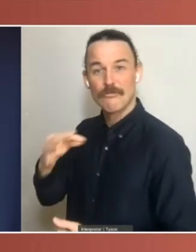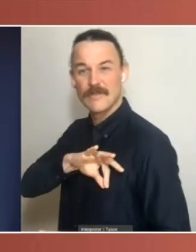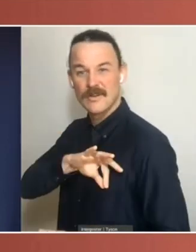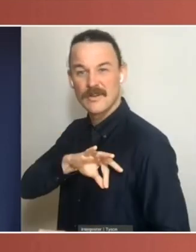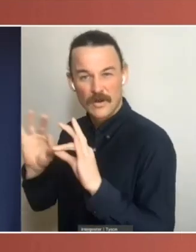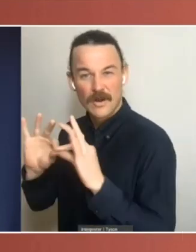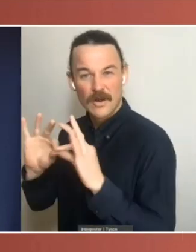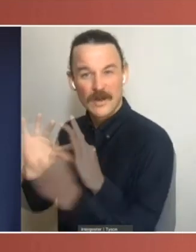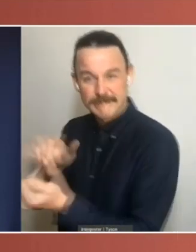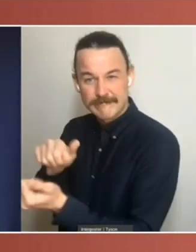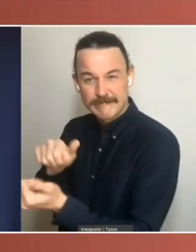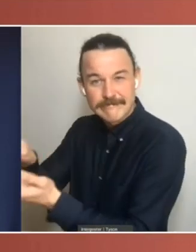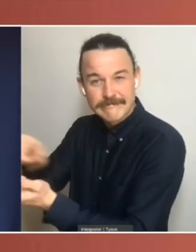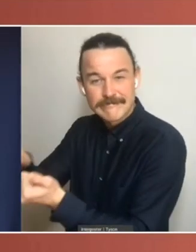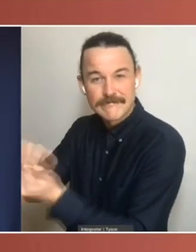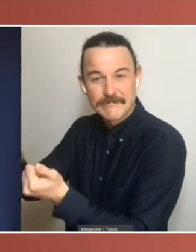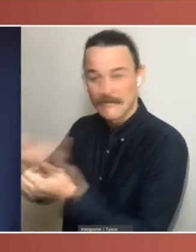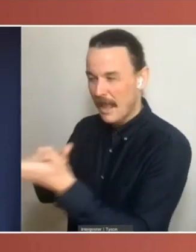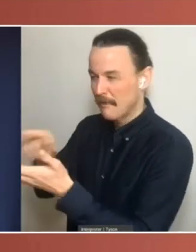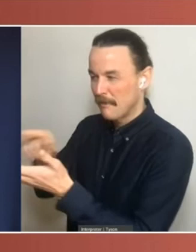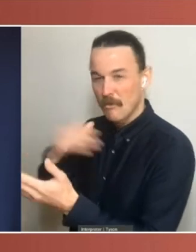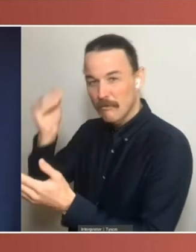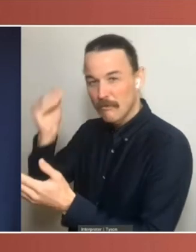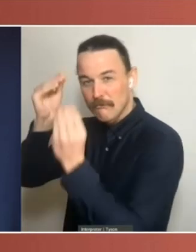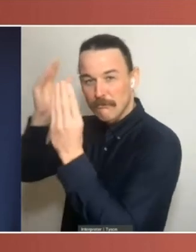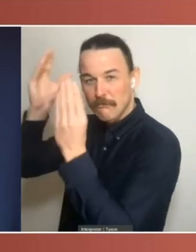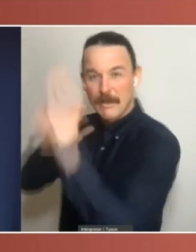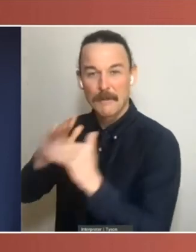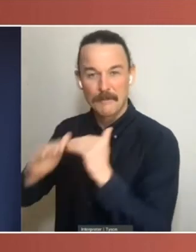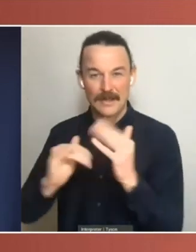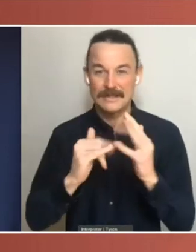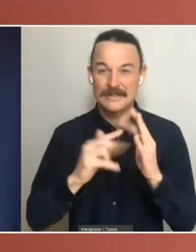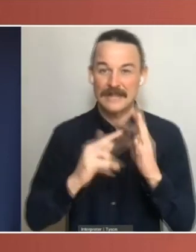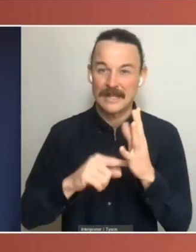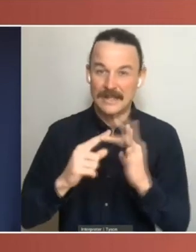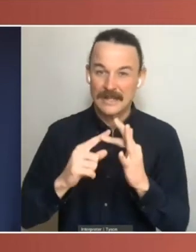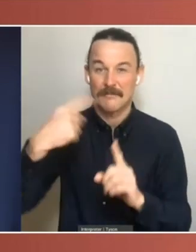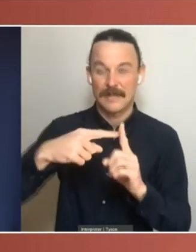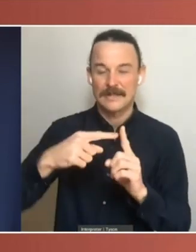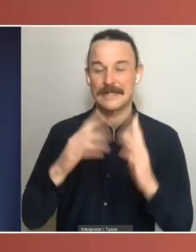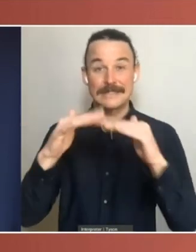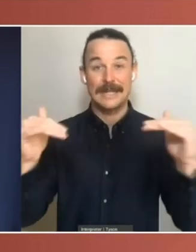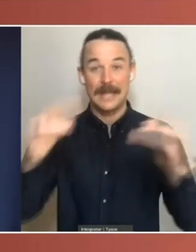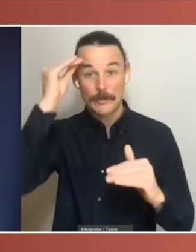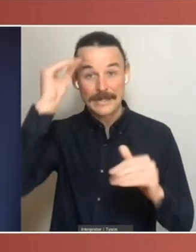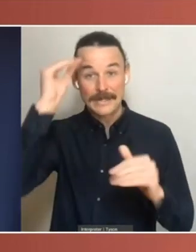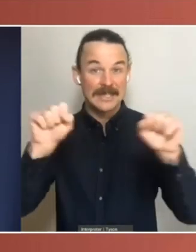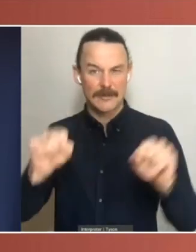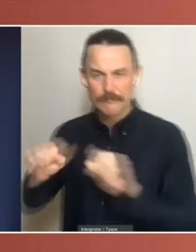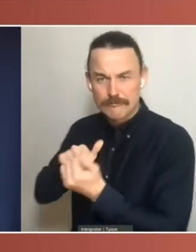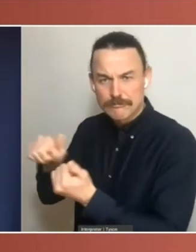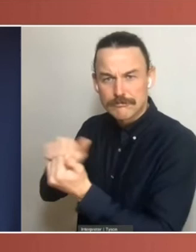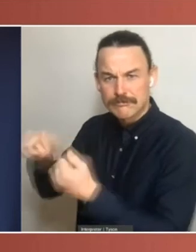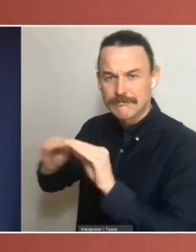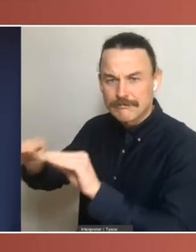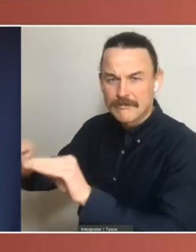understandings of the Senate, and in particular the Senate committee system. And I think it can be kind of confronting for organisations